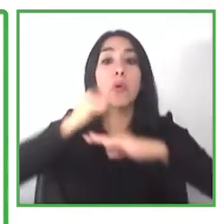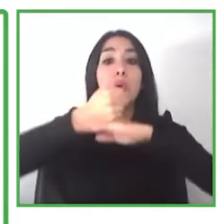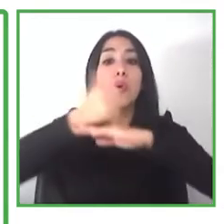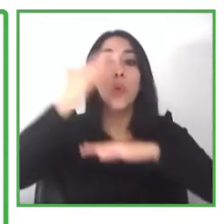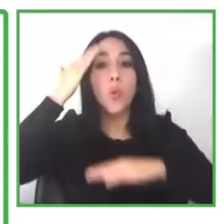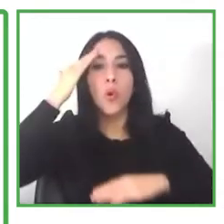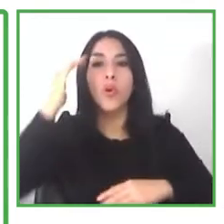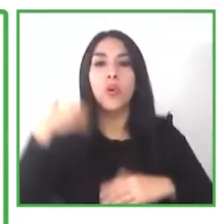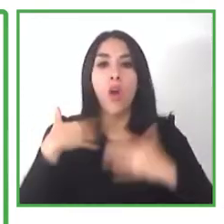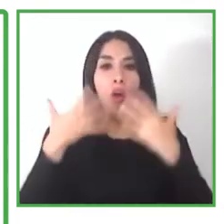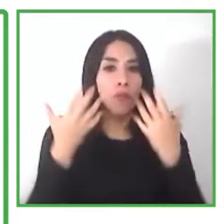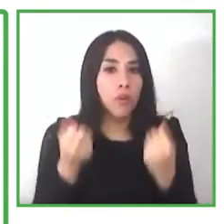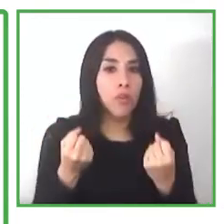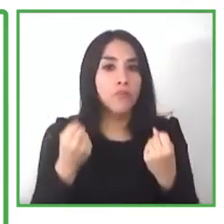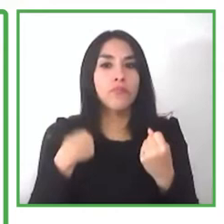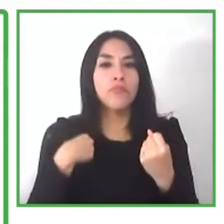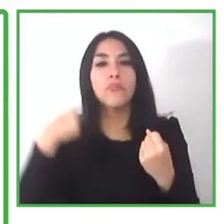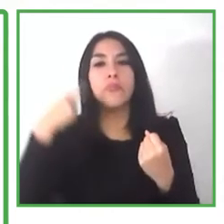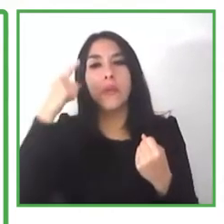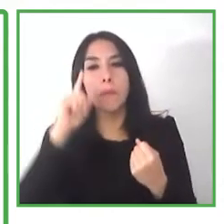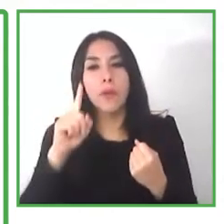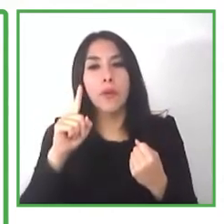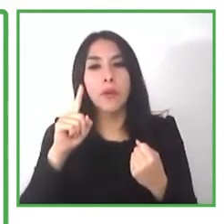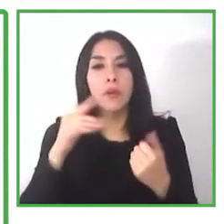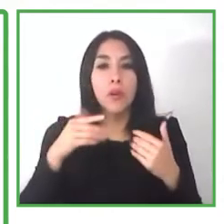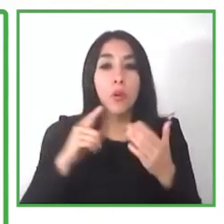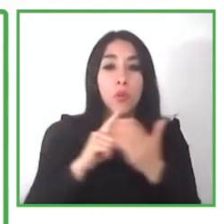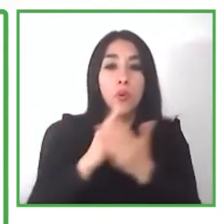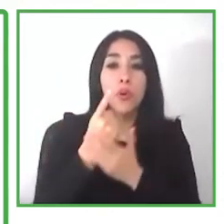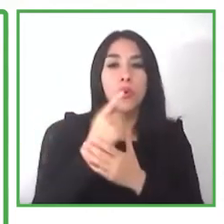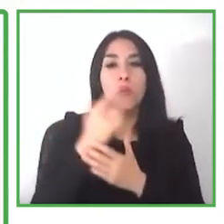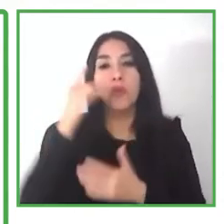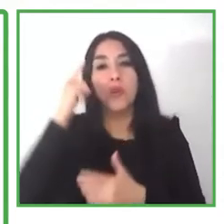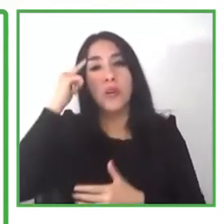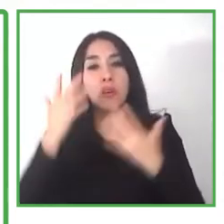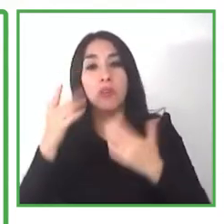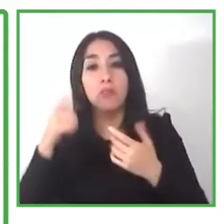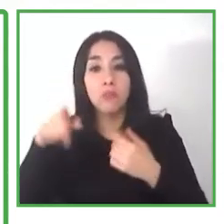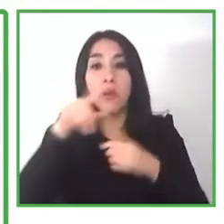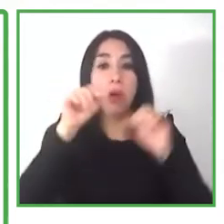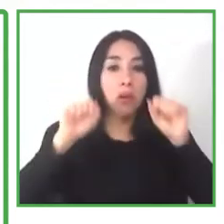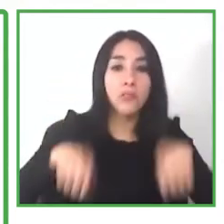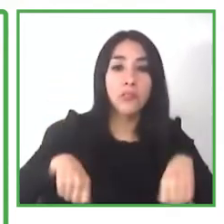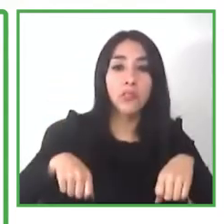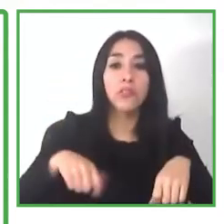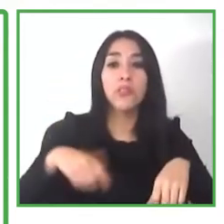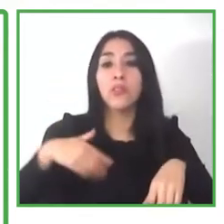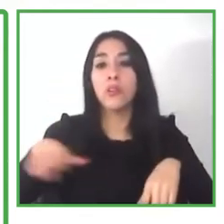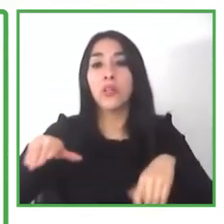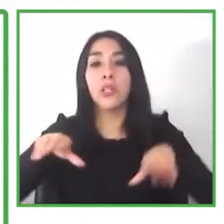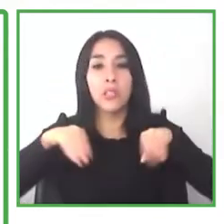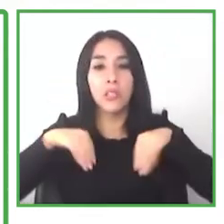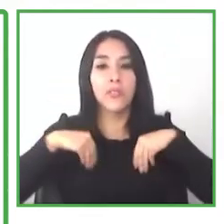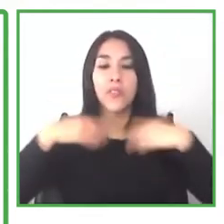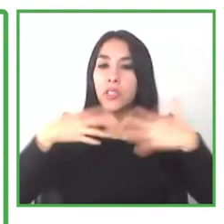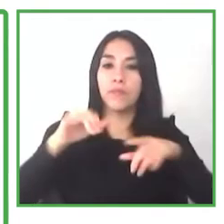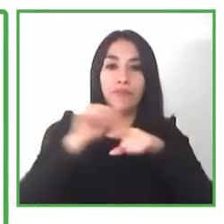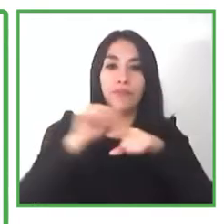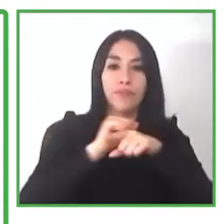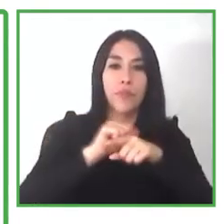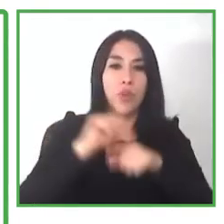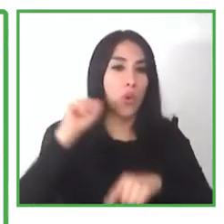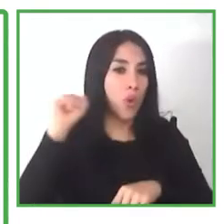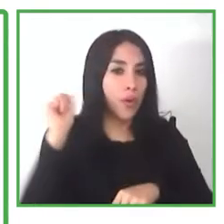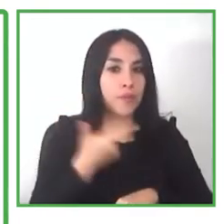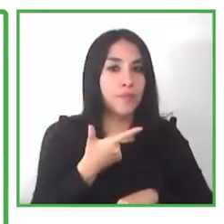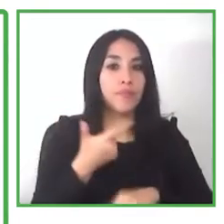that they can put into practice all their capacities and all their passion and willing for work